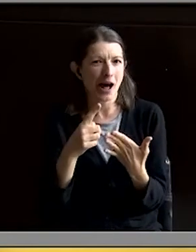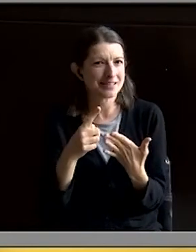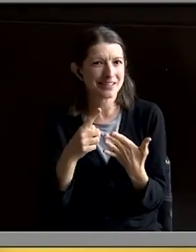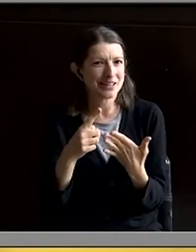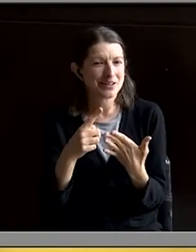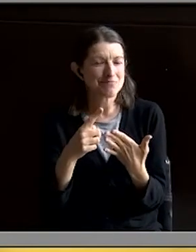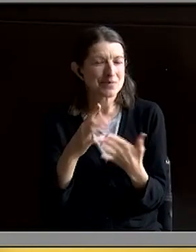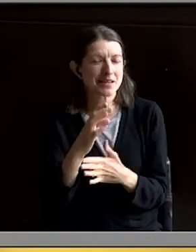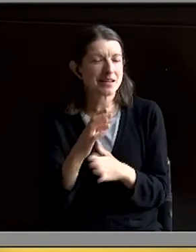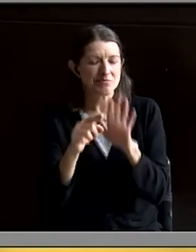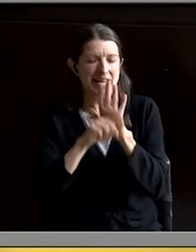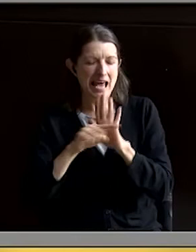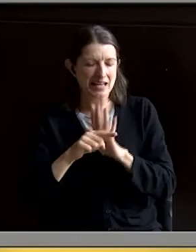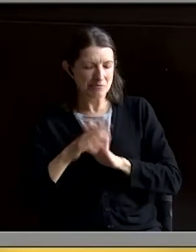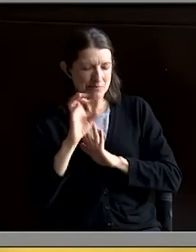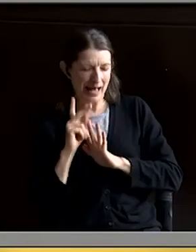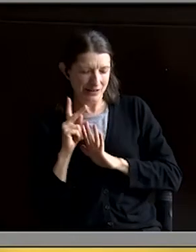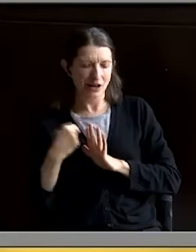went through those challenging times in elementary school.